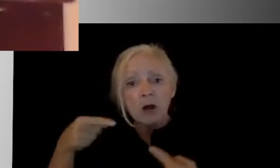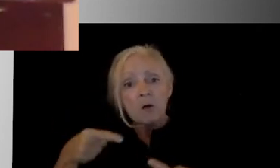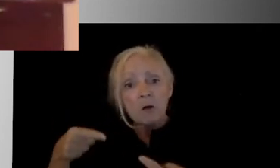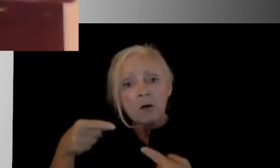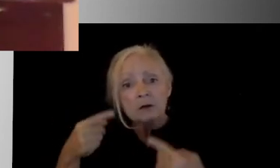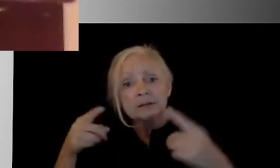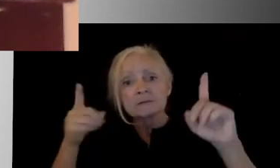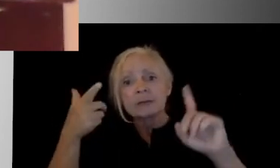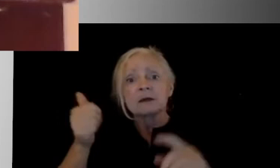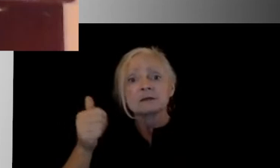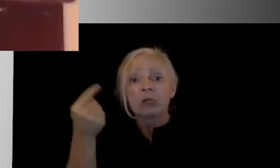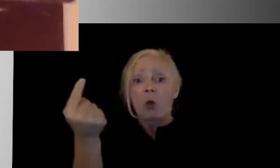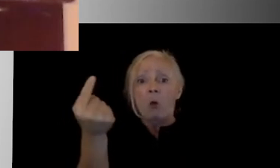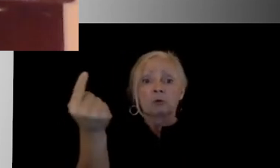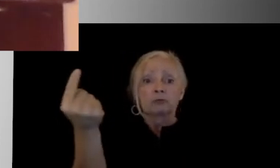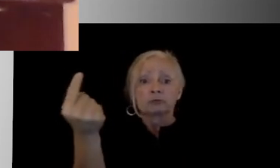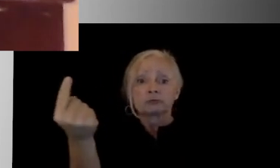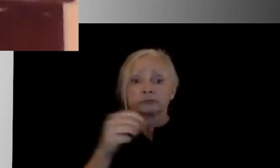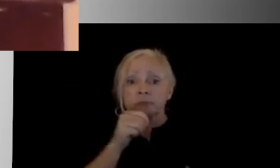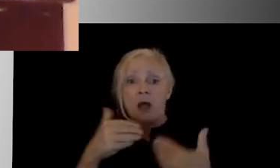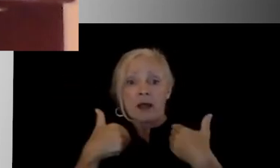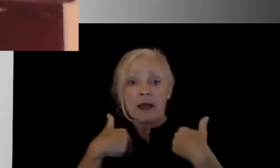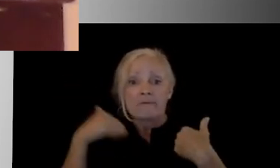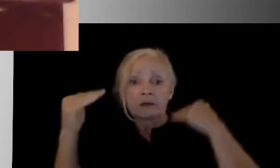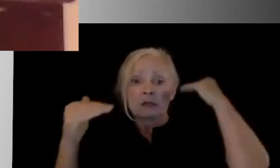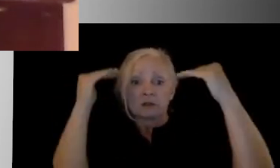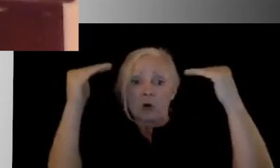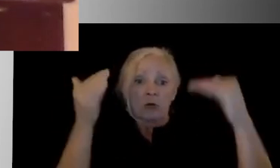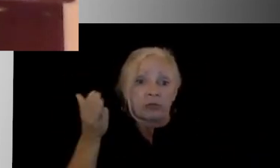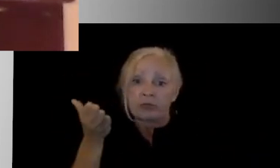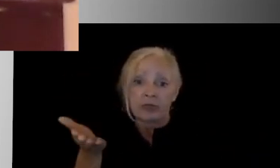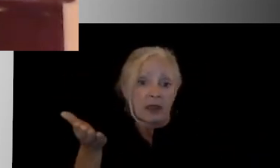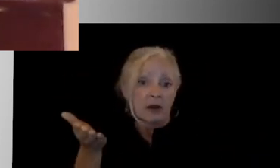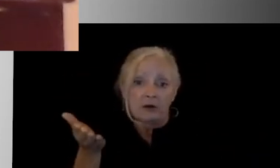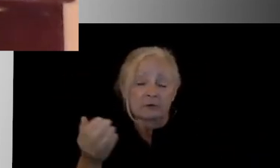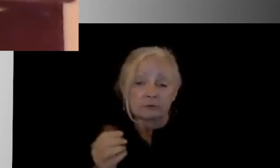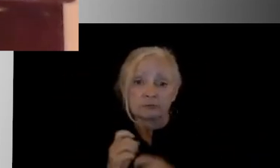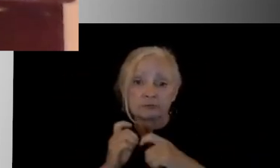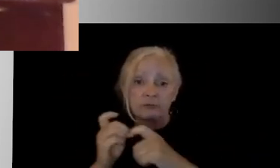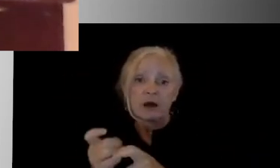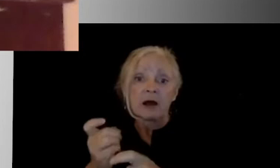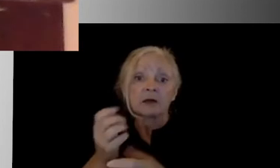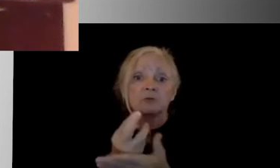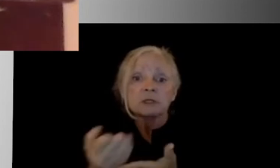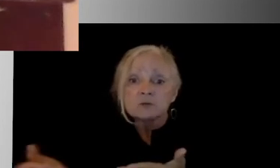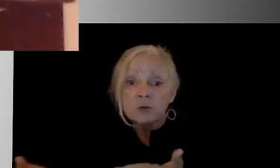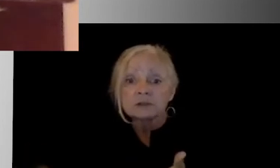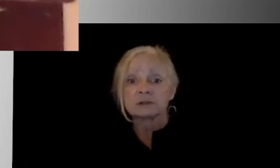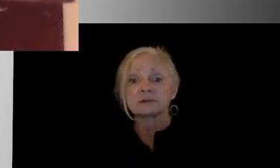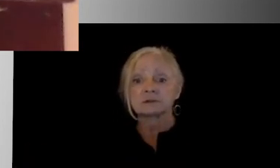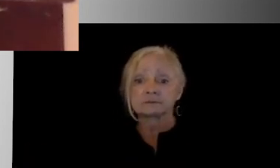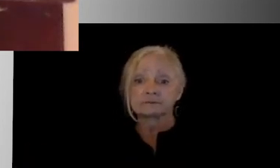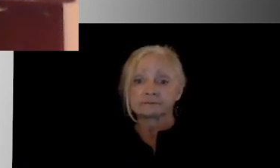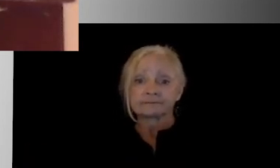support network isn't there to make sure that they have the resources necessary, that they're paying